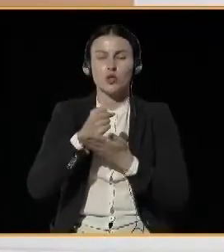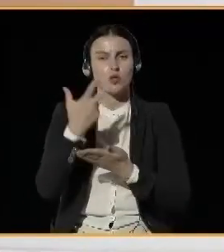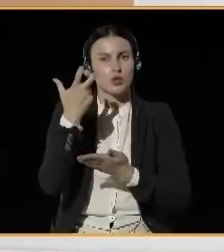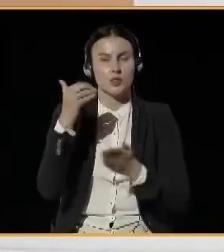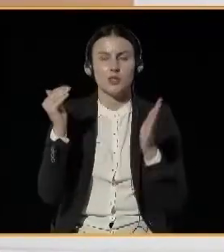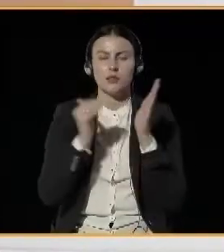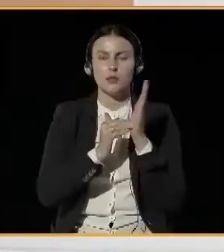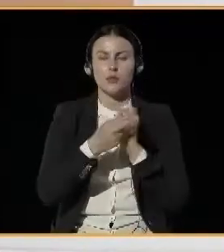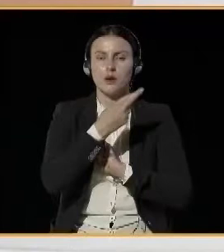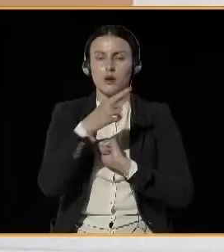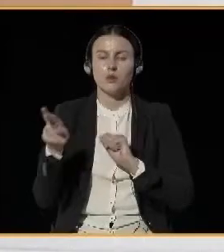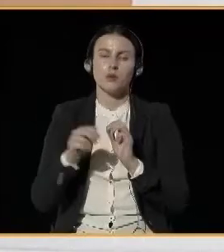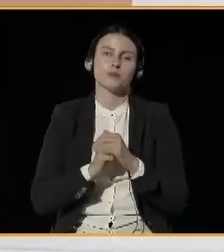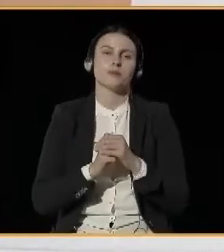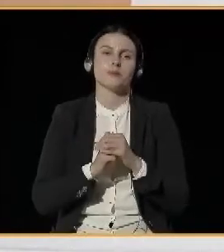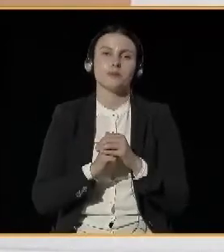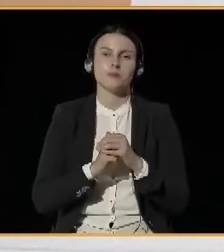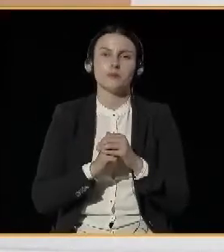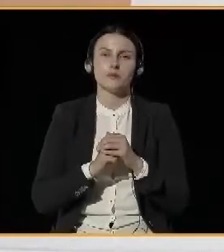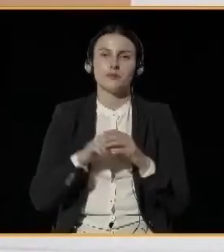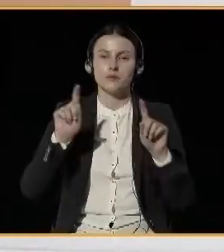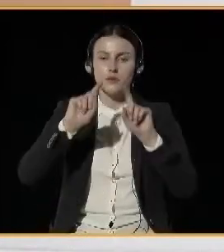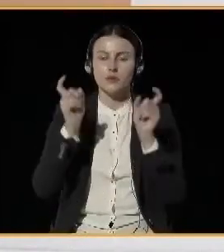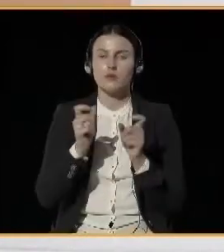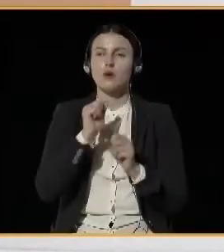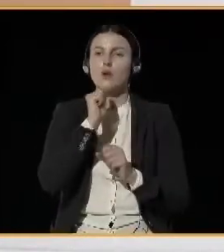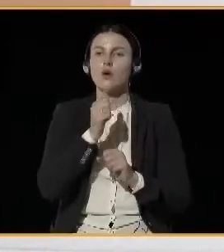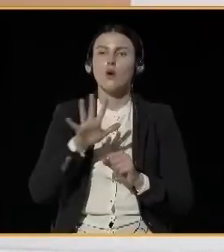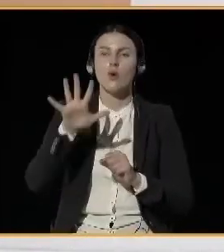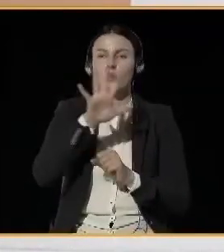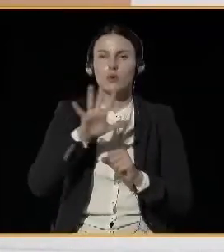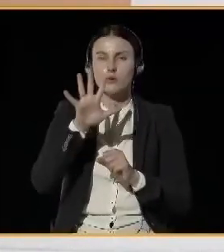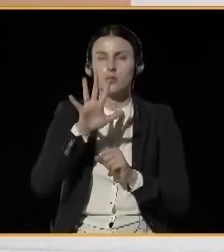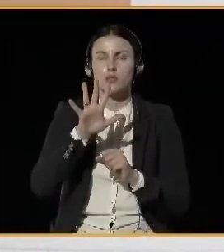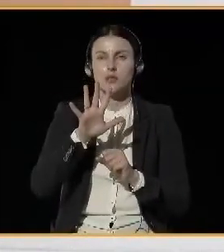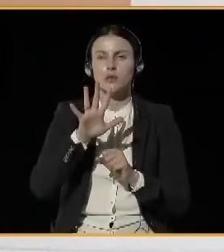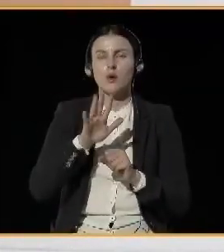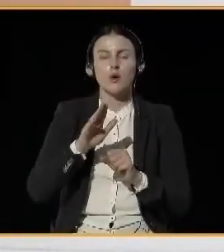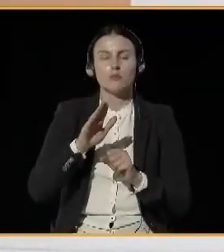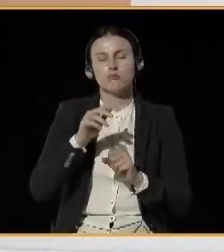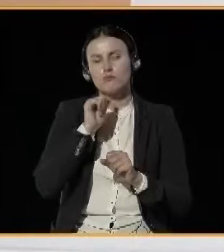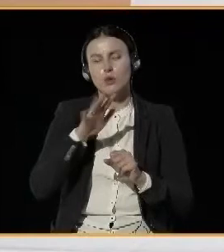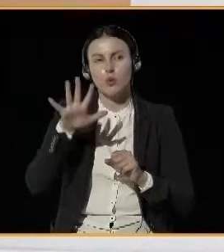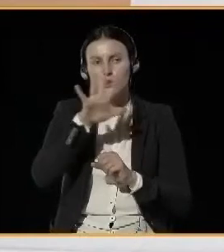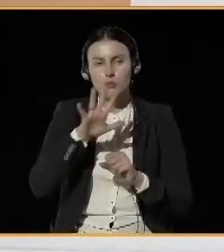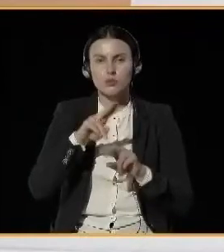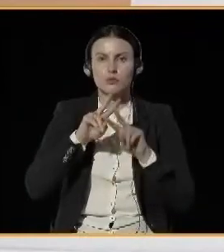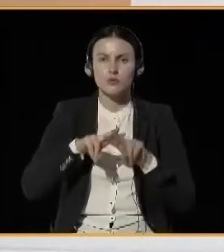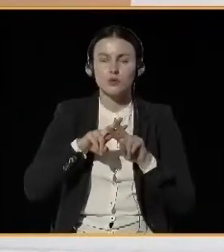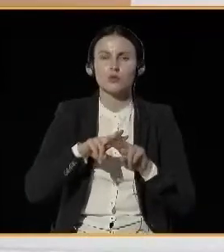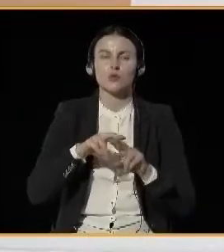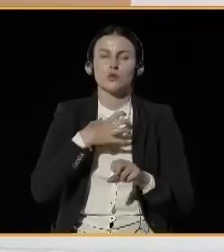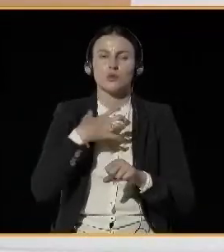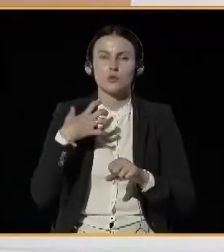through the EEA and Norway grants. The initiative aims to identify the most effective solutions and create a